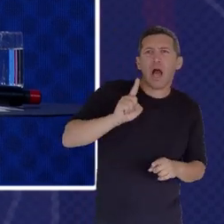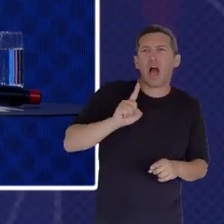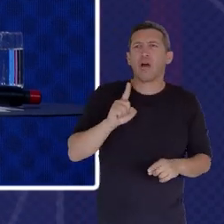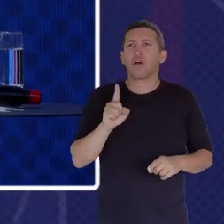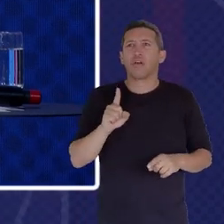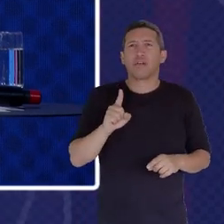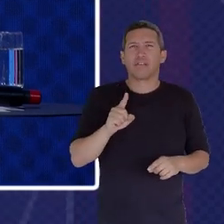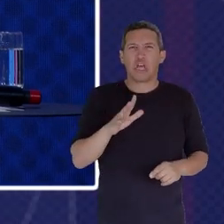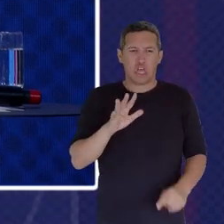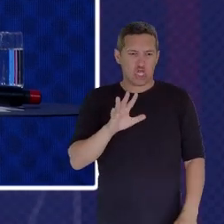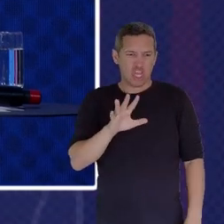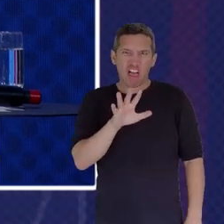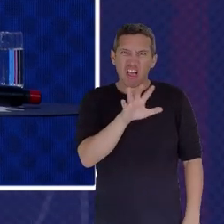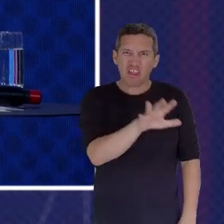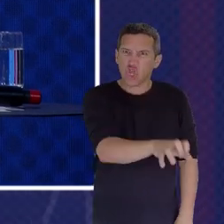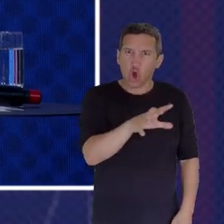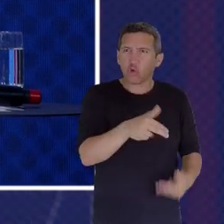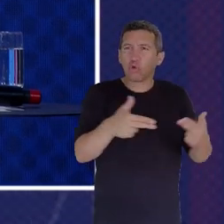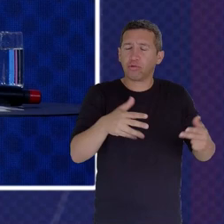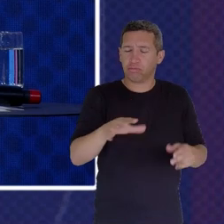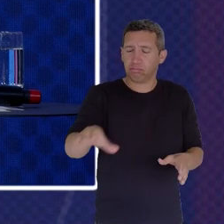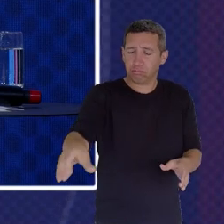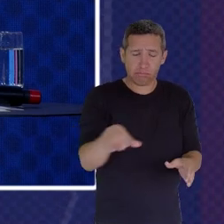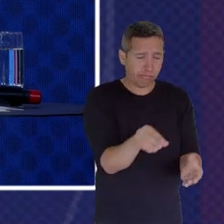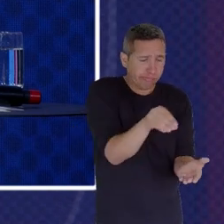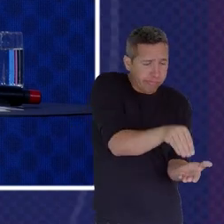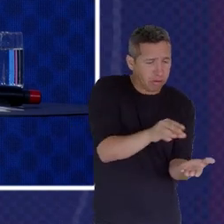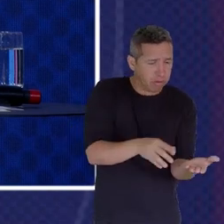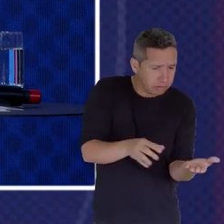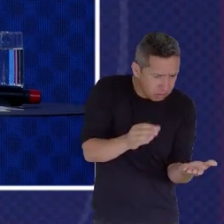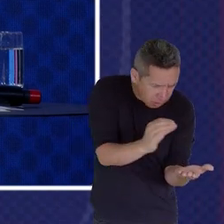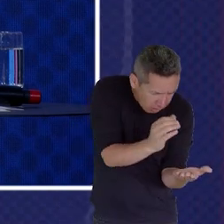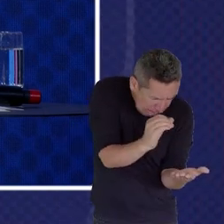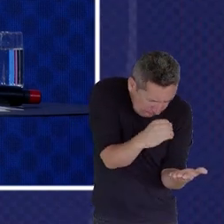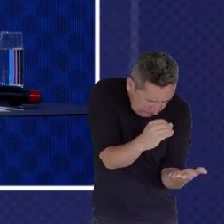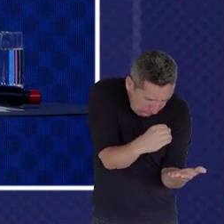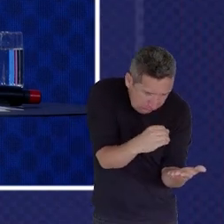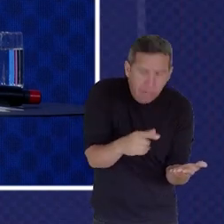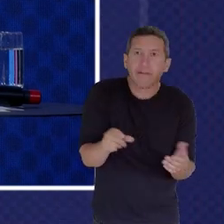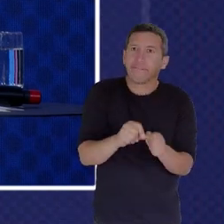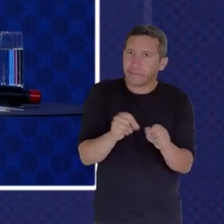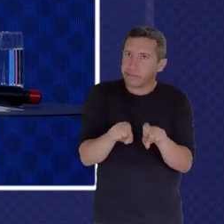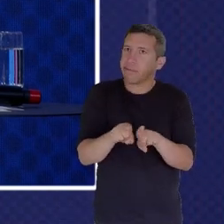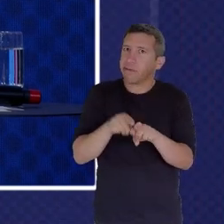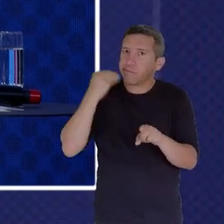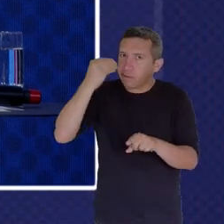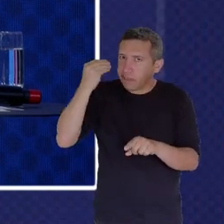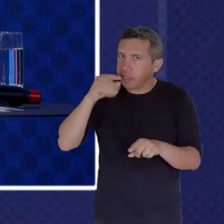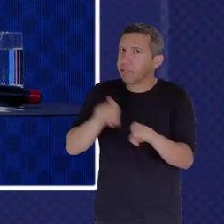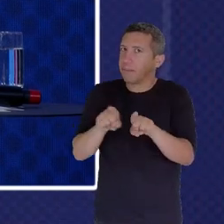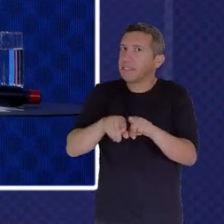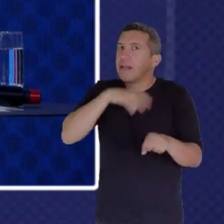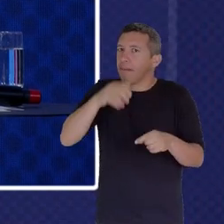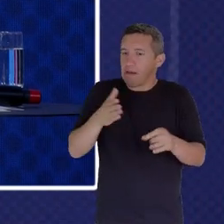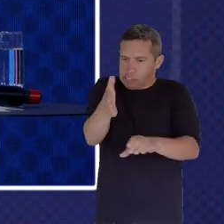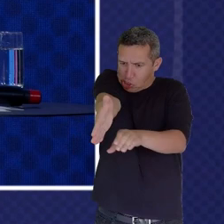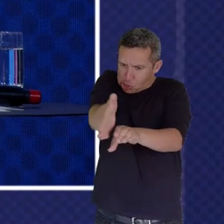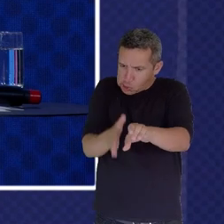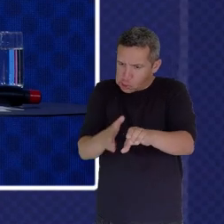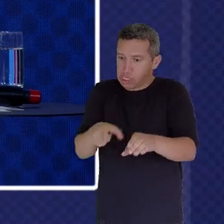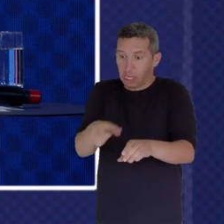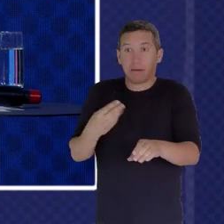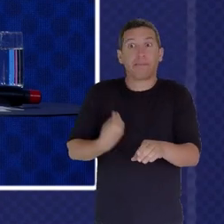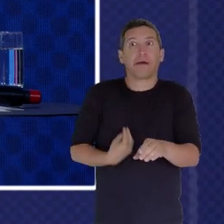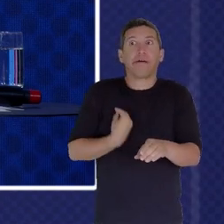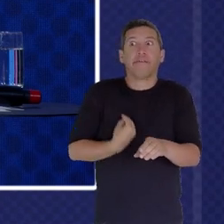They Did Really Gruesome Experiments With Animals Where They Cut Apart Animals While They Were Alive To See How They Worked And